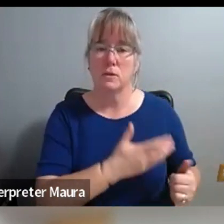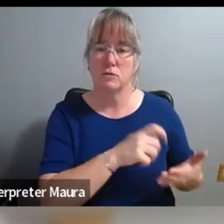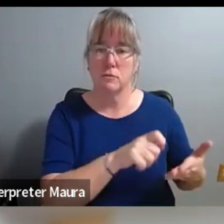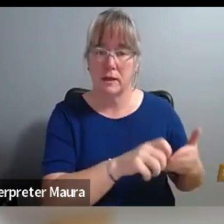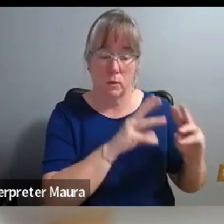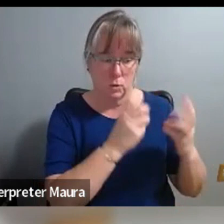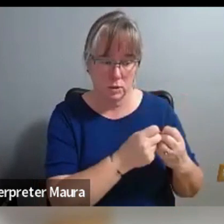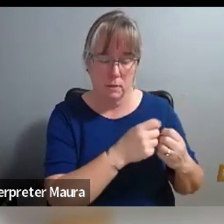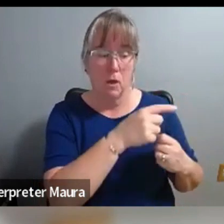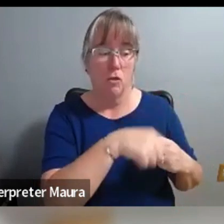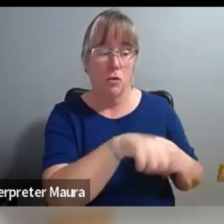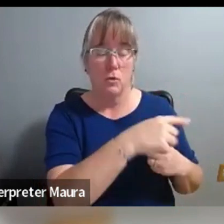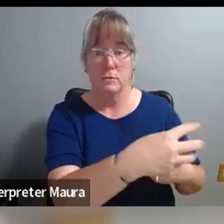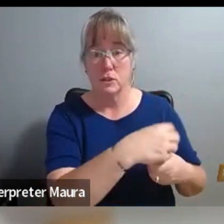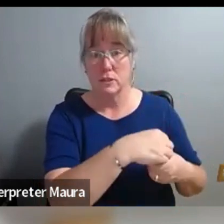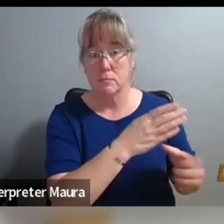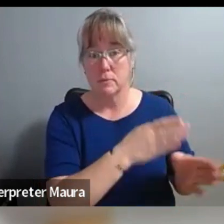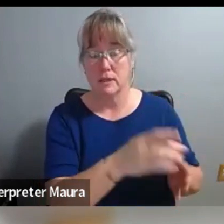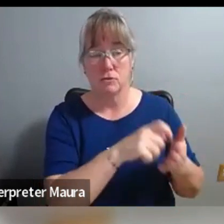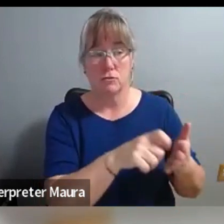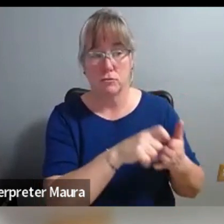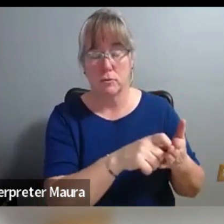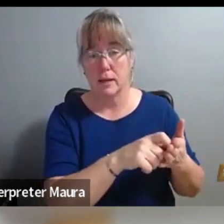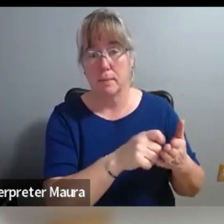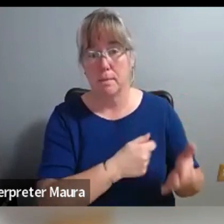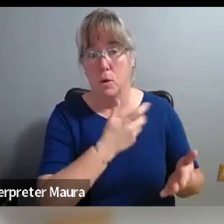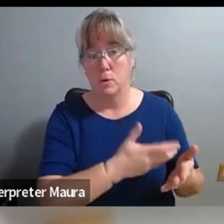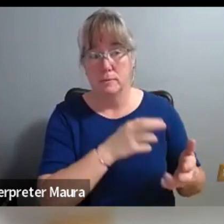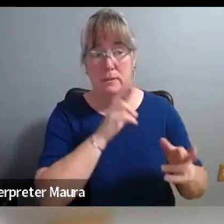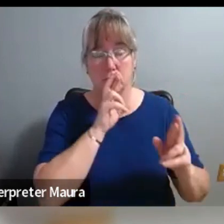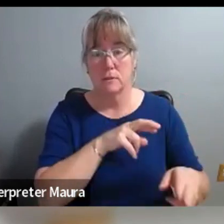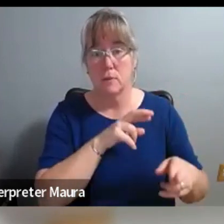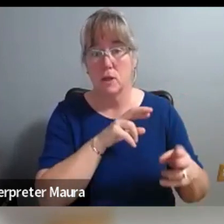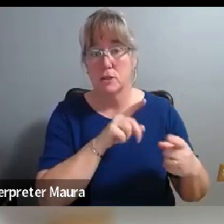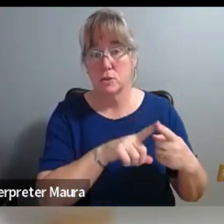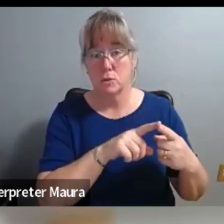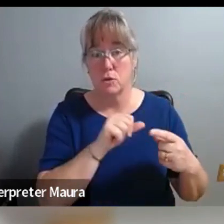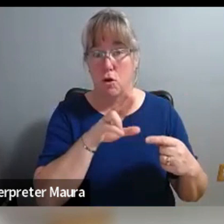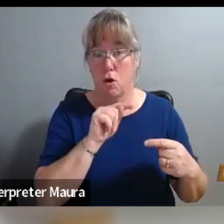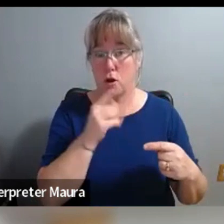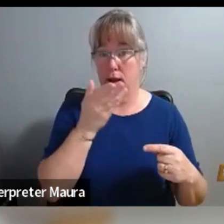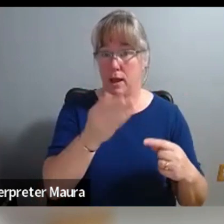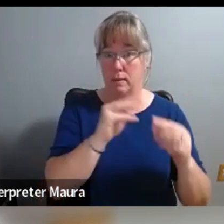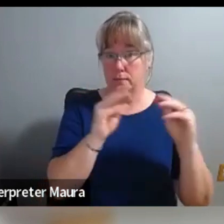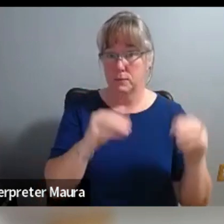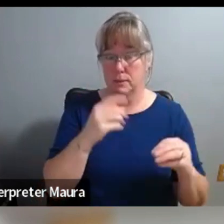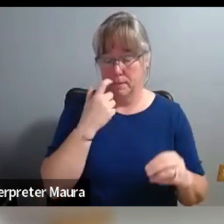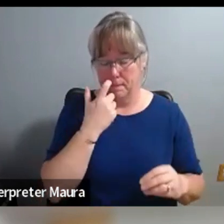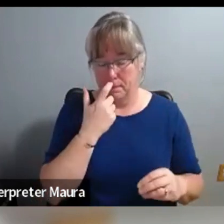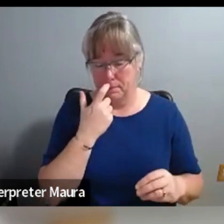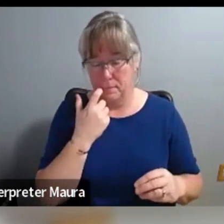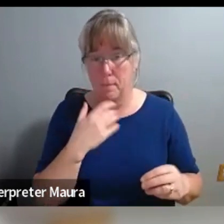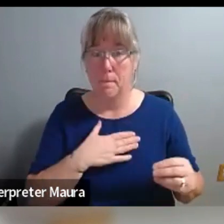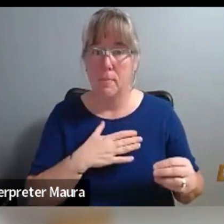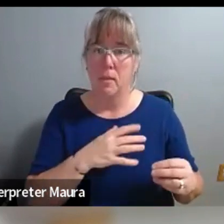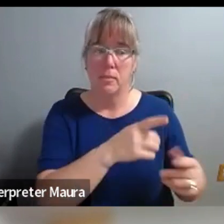where the participants would be writing poems in response to the artwork at the Nelson. And my credentials were